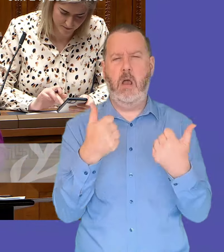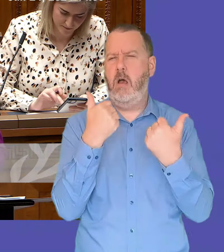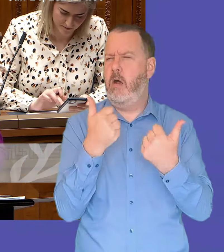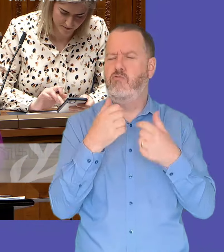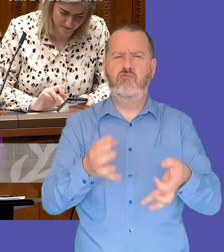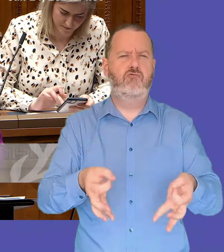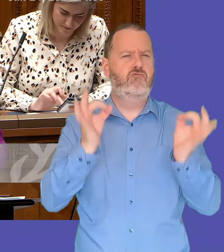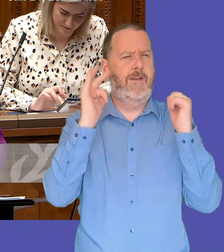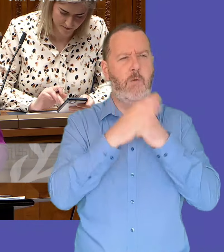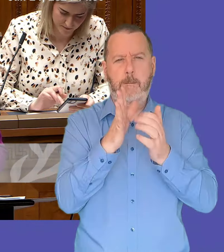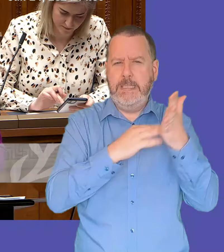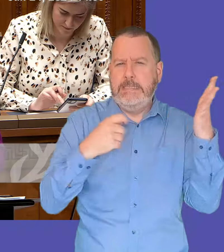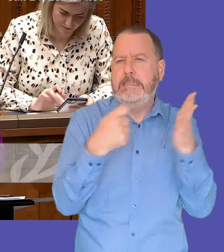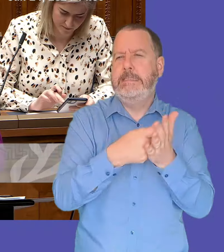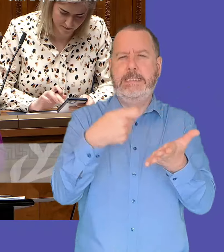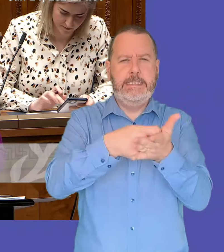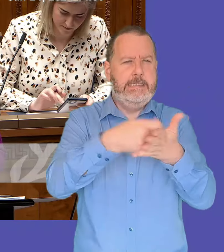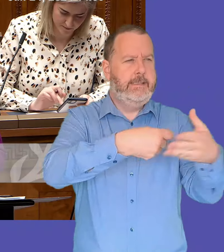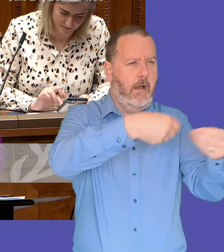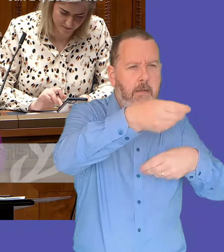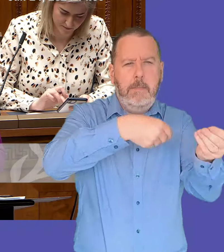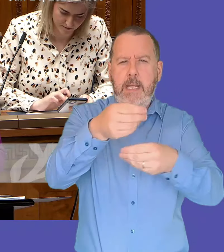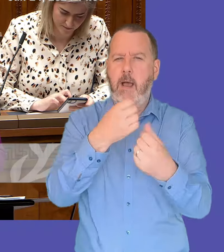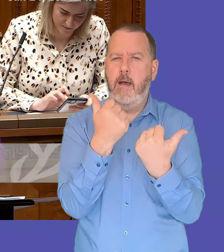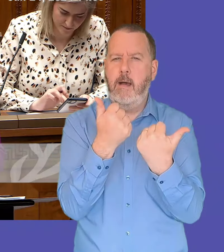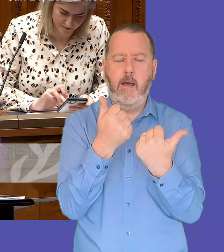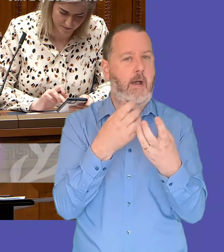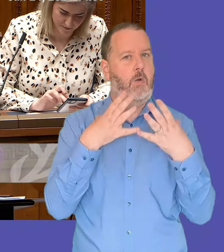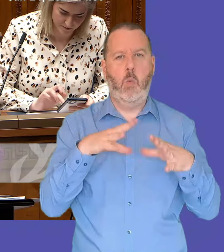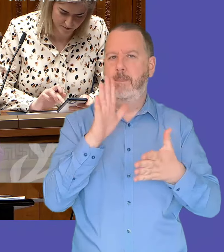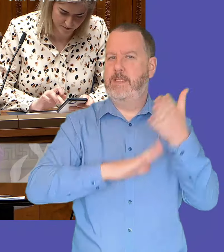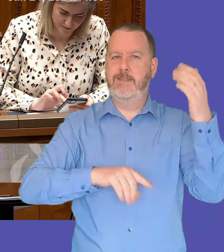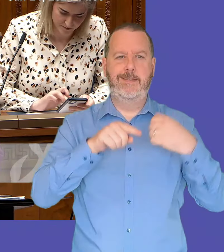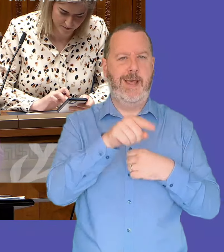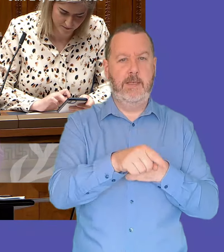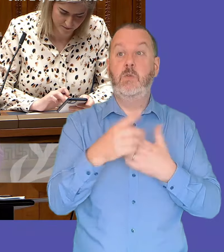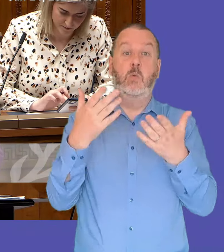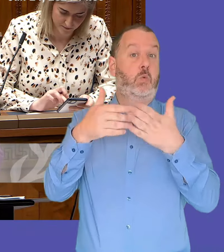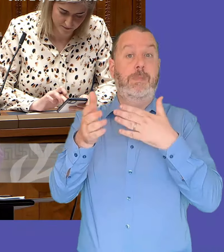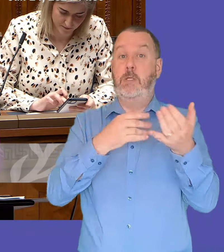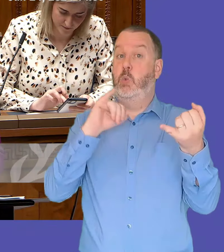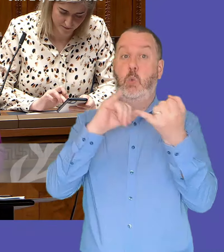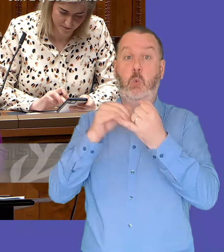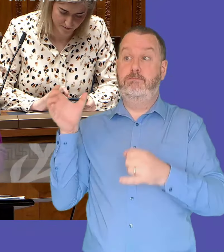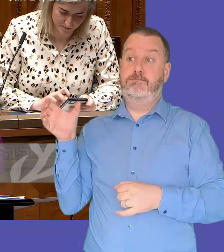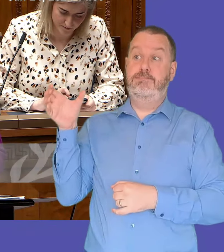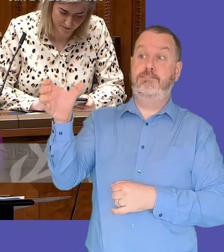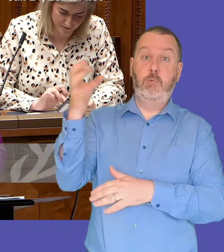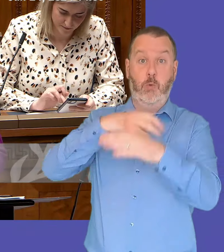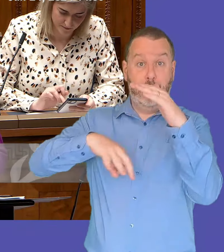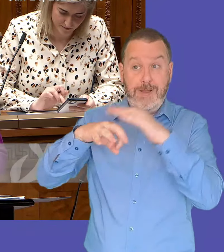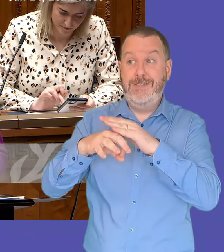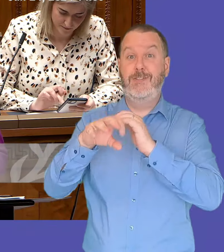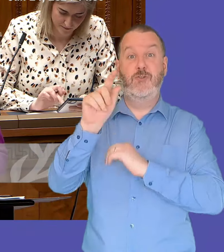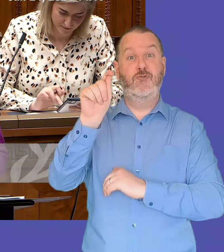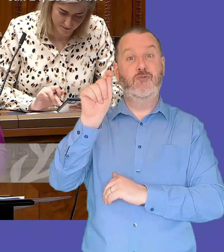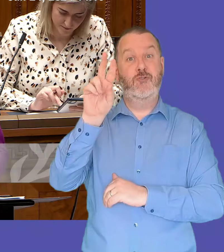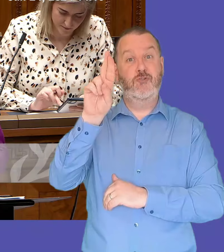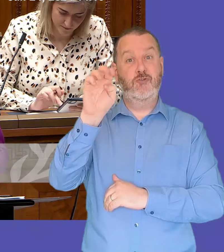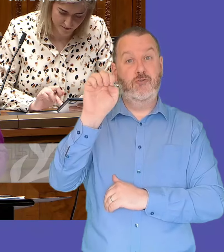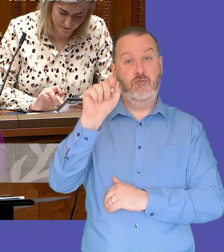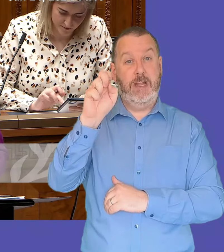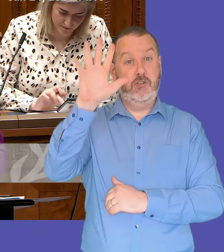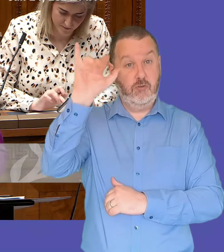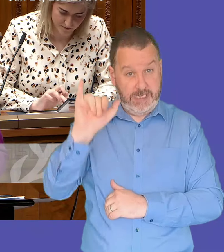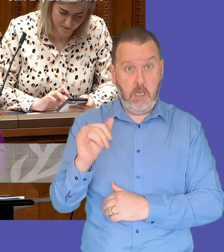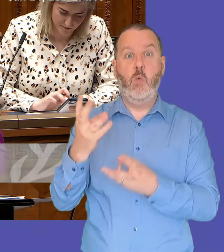and i do not want us to miss a moment there so whoever comes in to 10 downing street whoever occupies the treasury we want firm commitments in